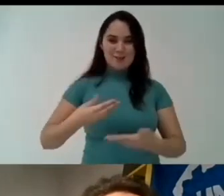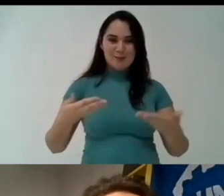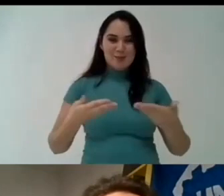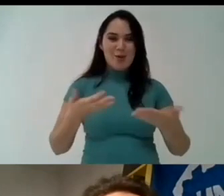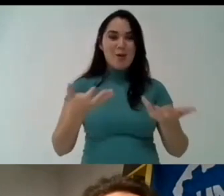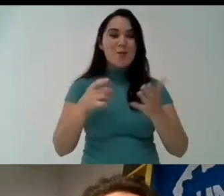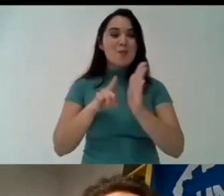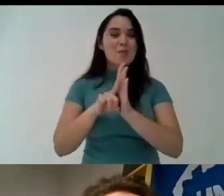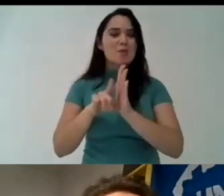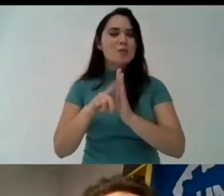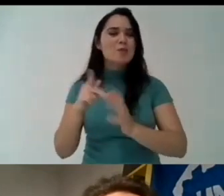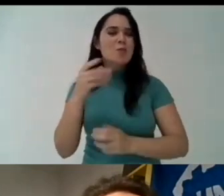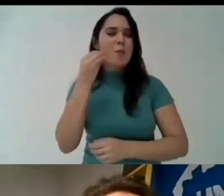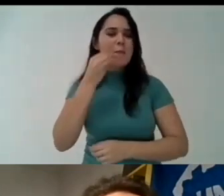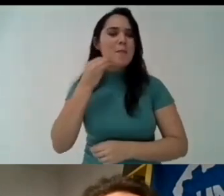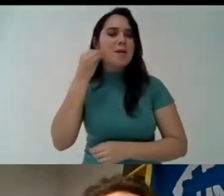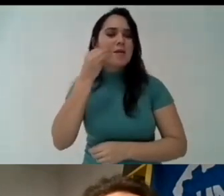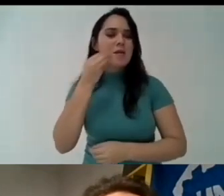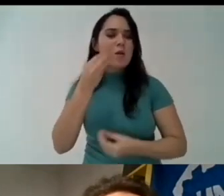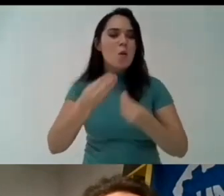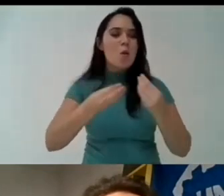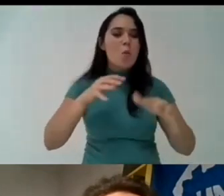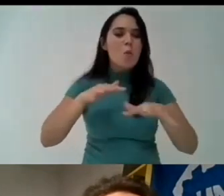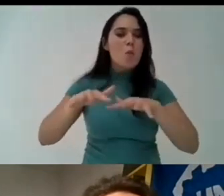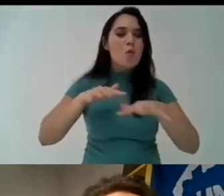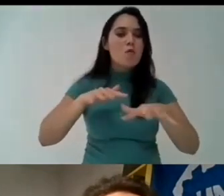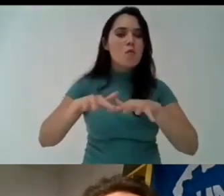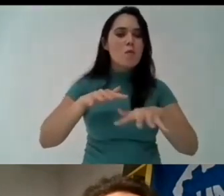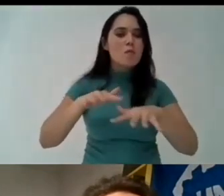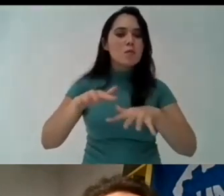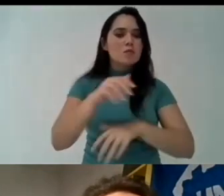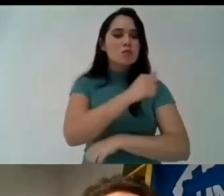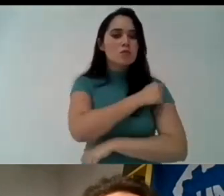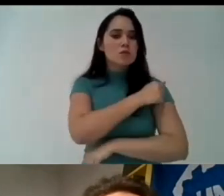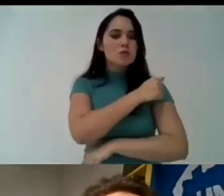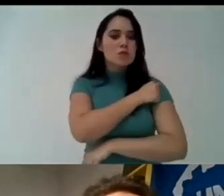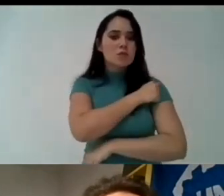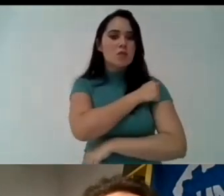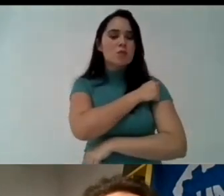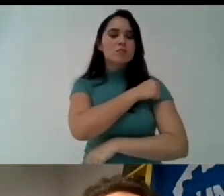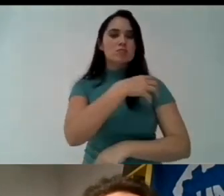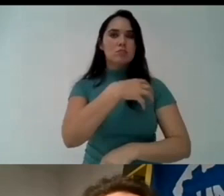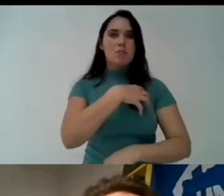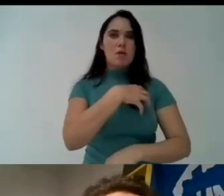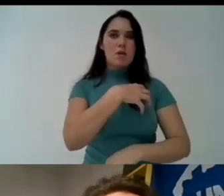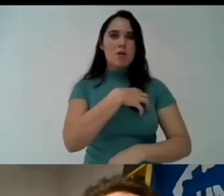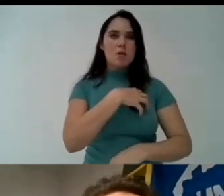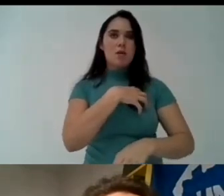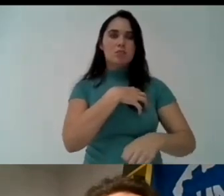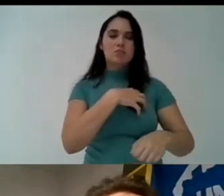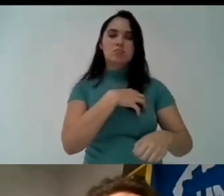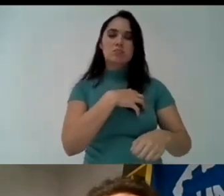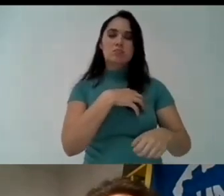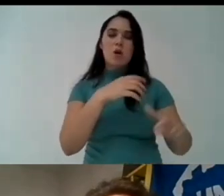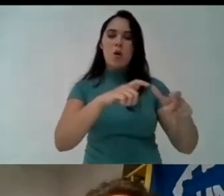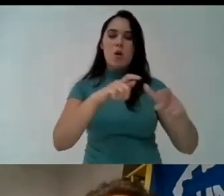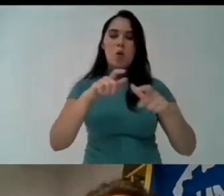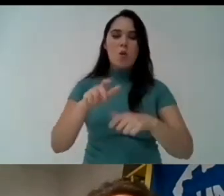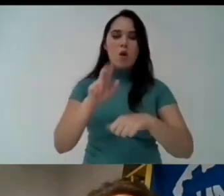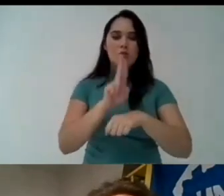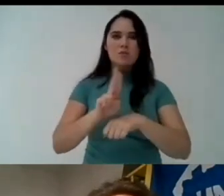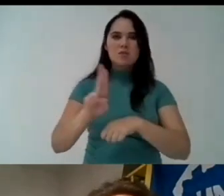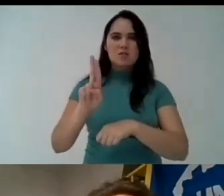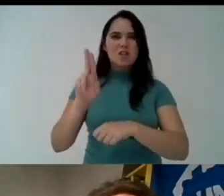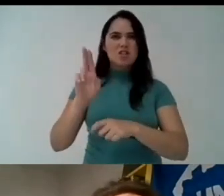like to ask you based on your experience of the student movement among